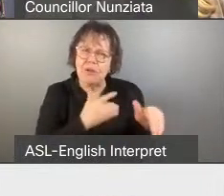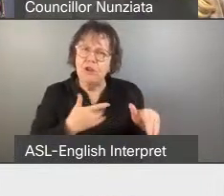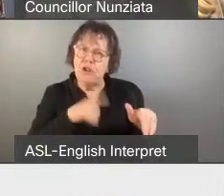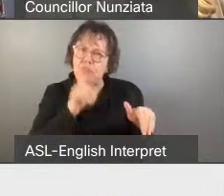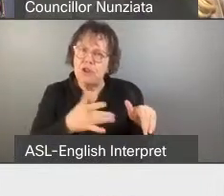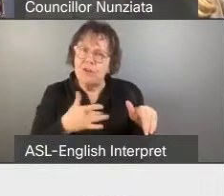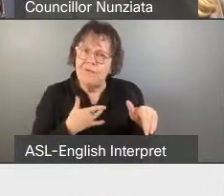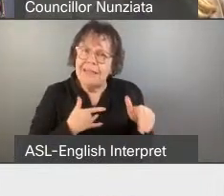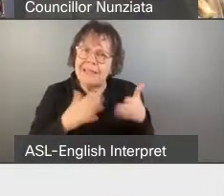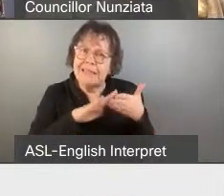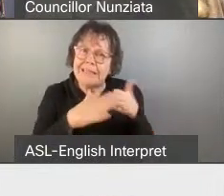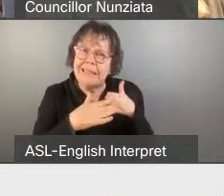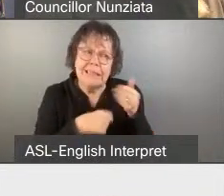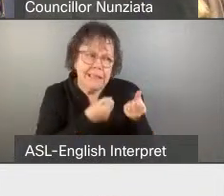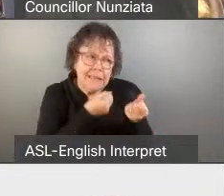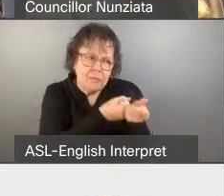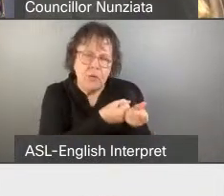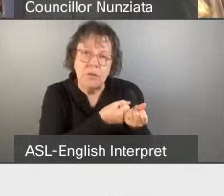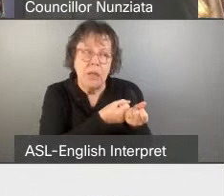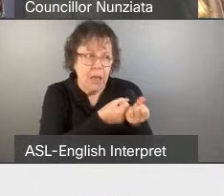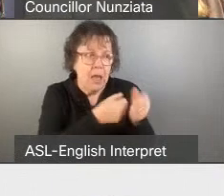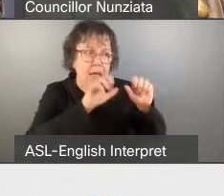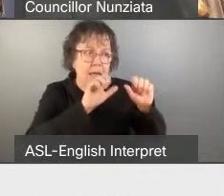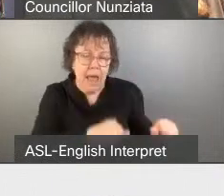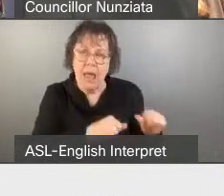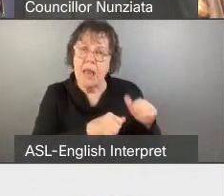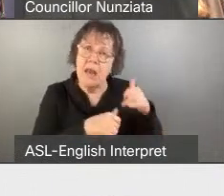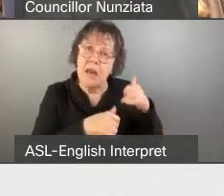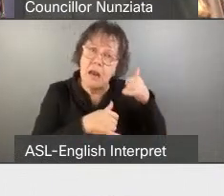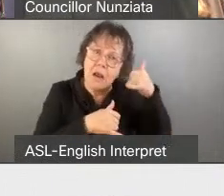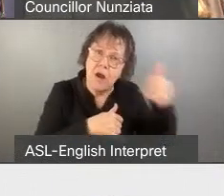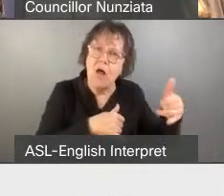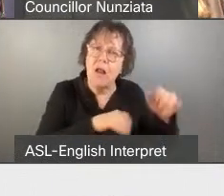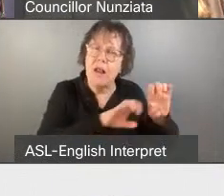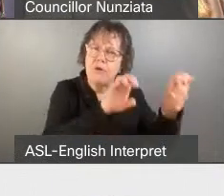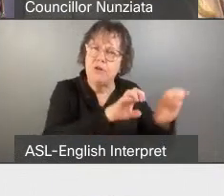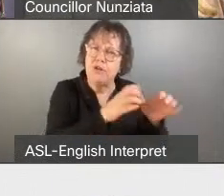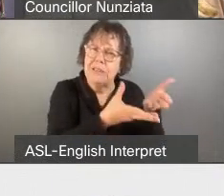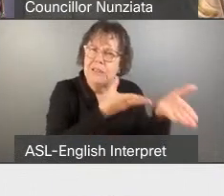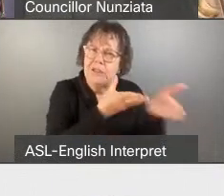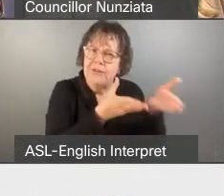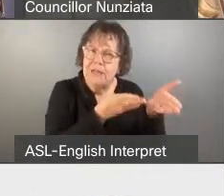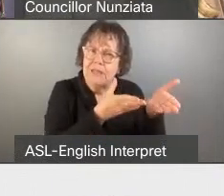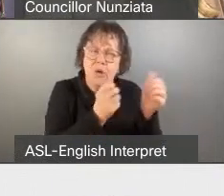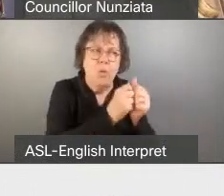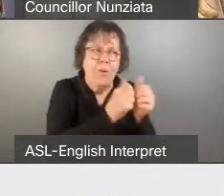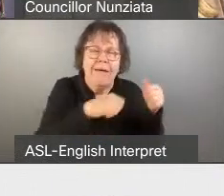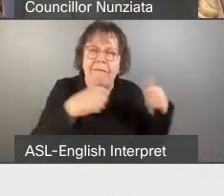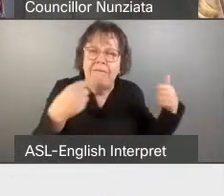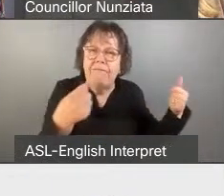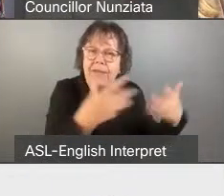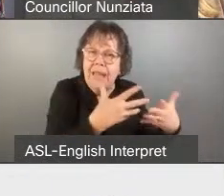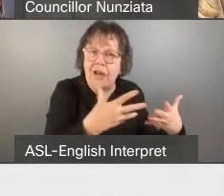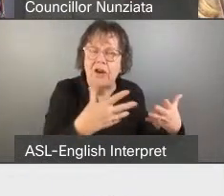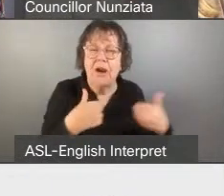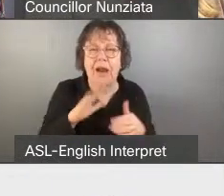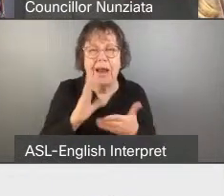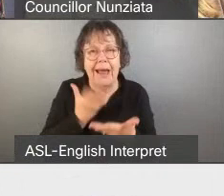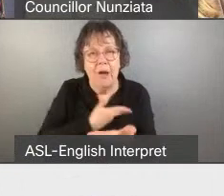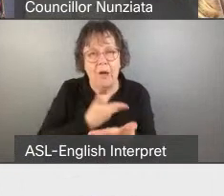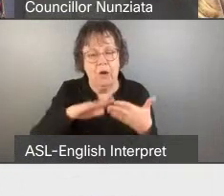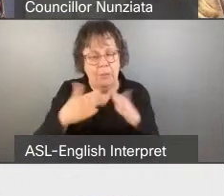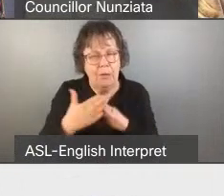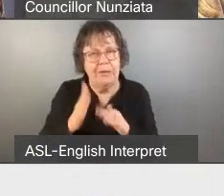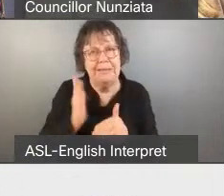city to call emergency response units. Our city needs help, and that is not in the form of increased police involvement. Our communities and our